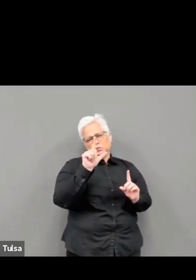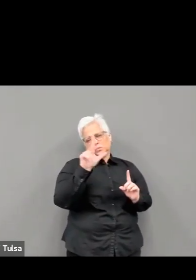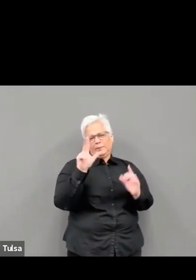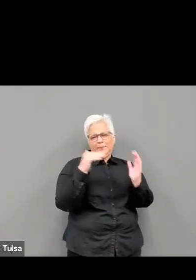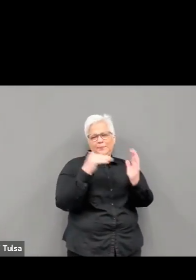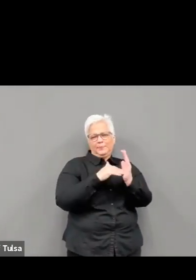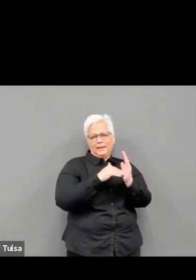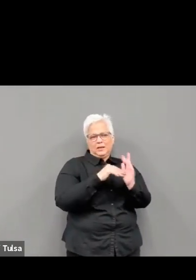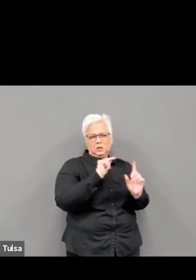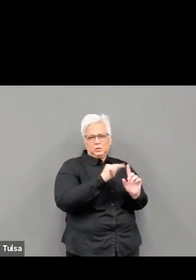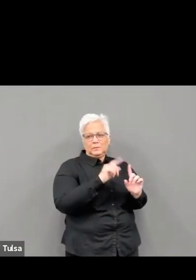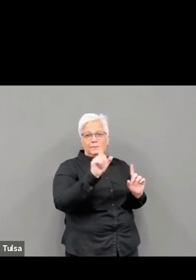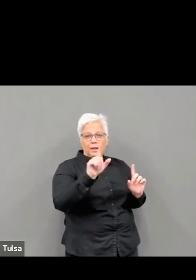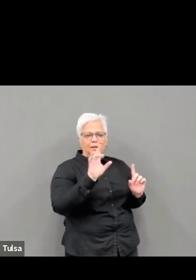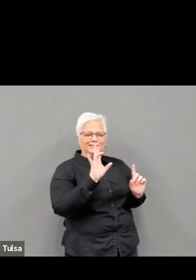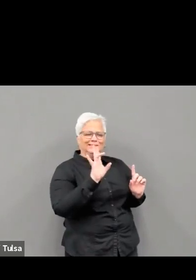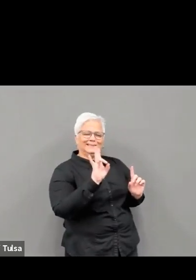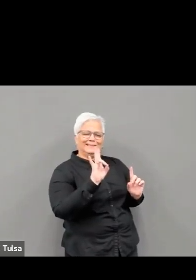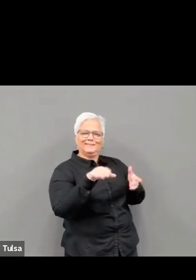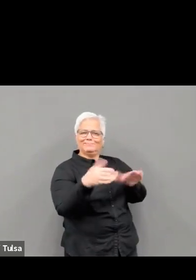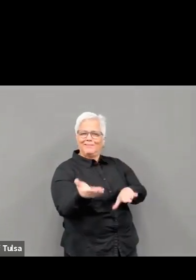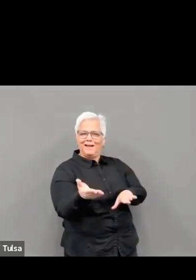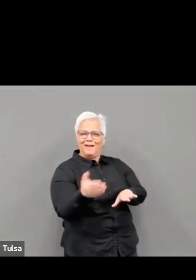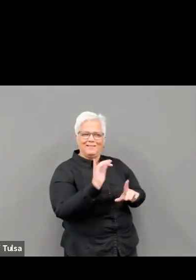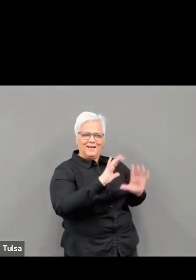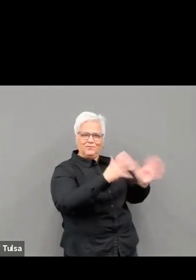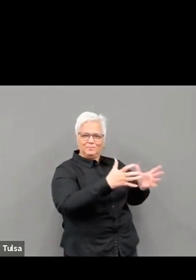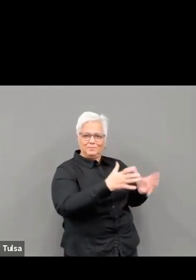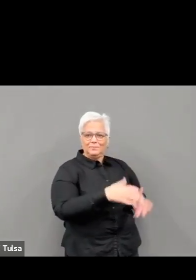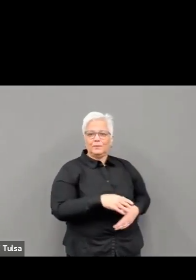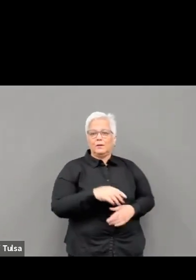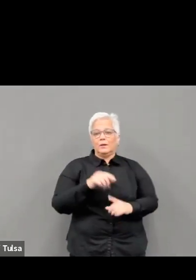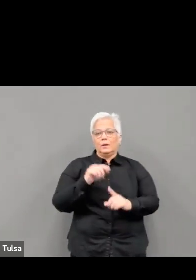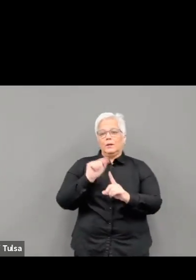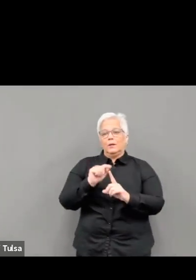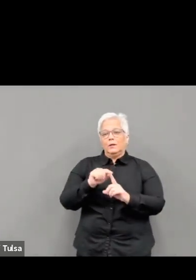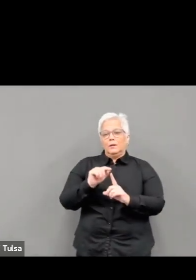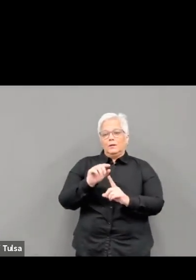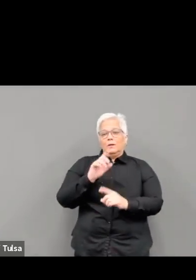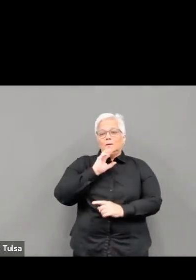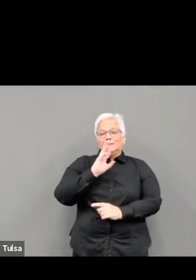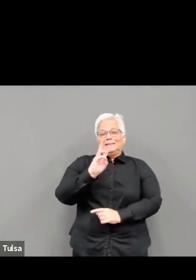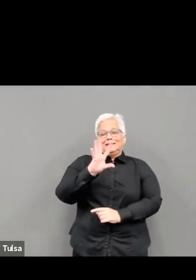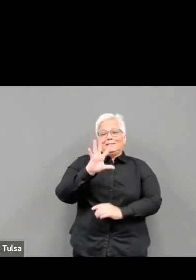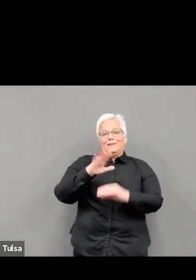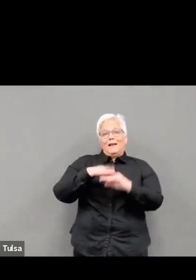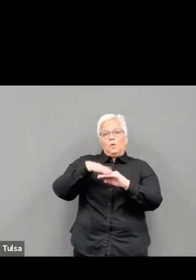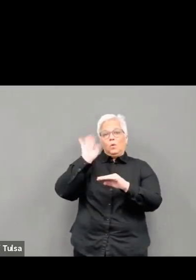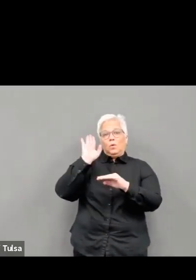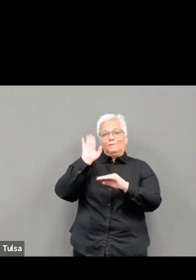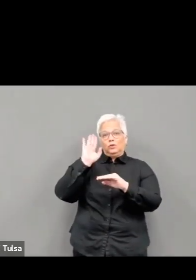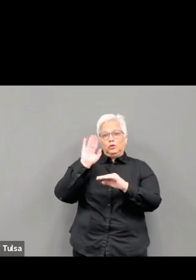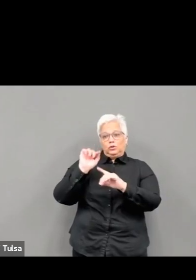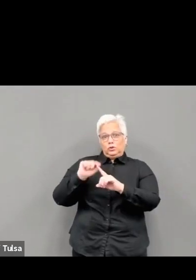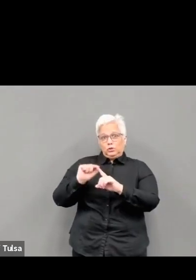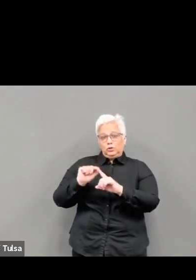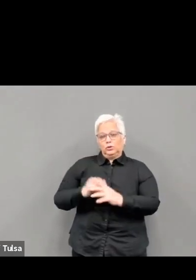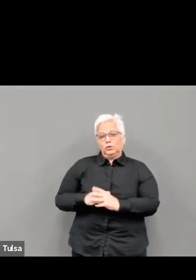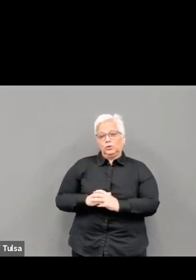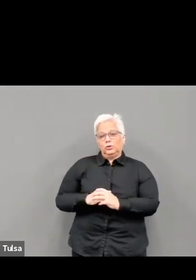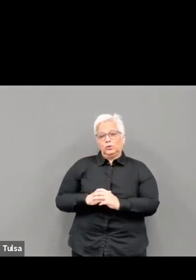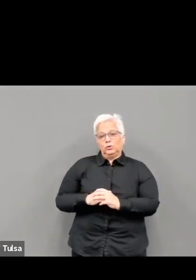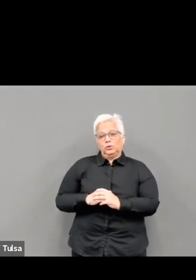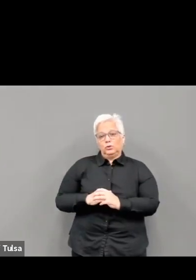disproportionately were in the age group 65 and over, as there were 9,227 cases, but